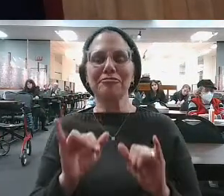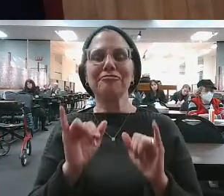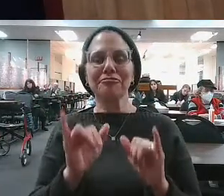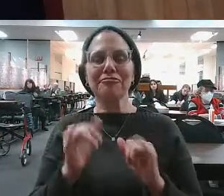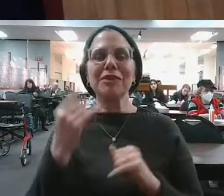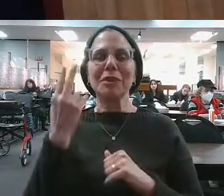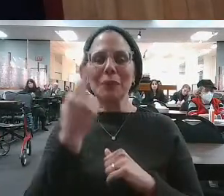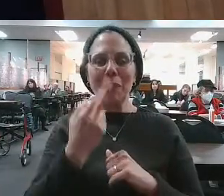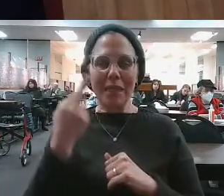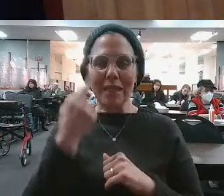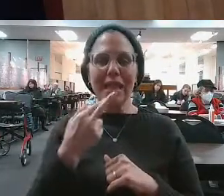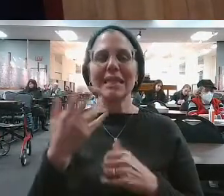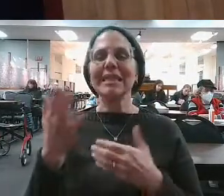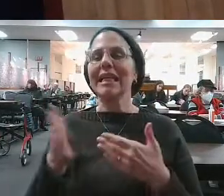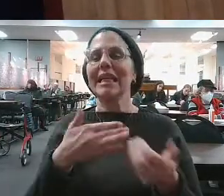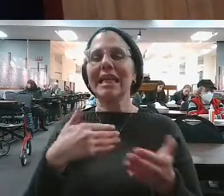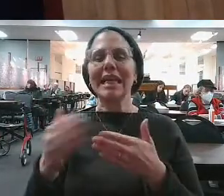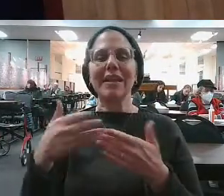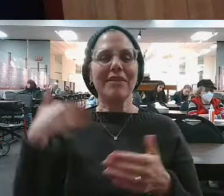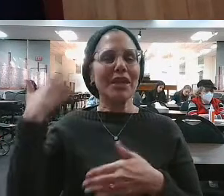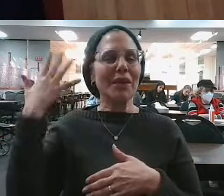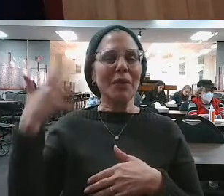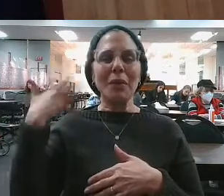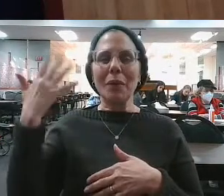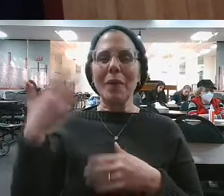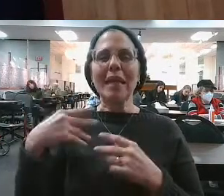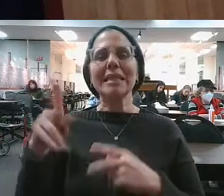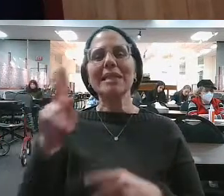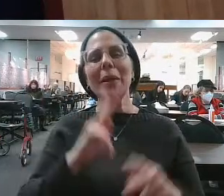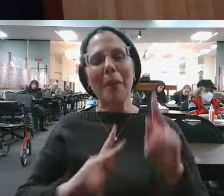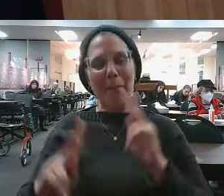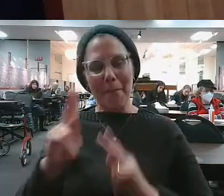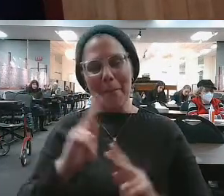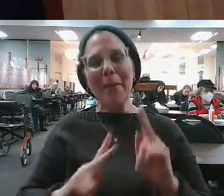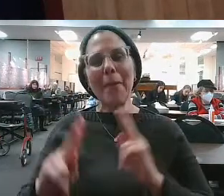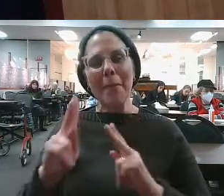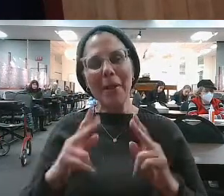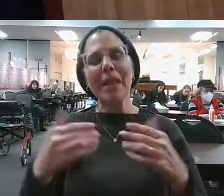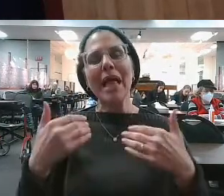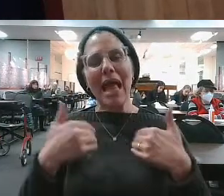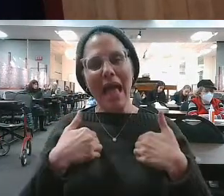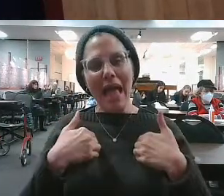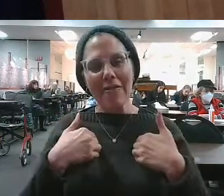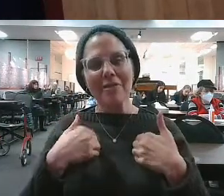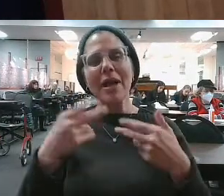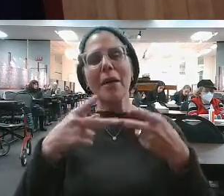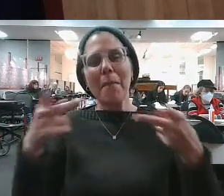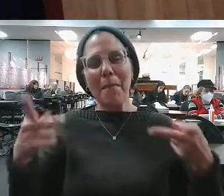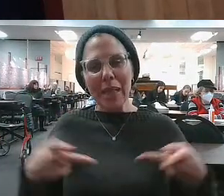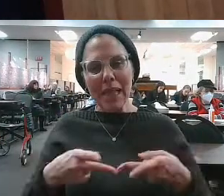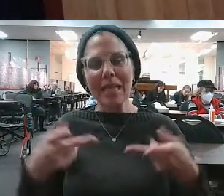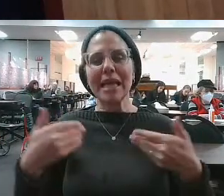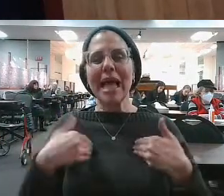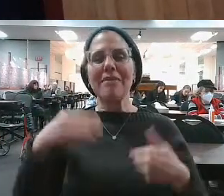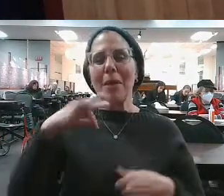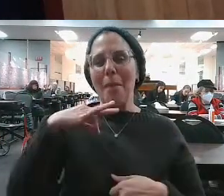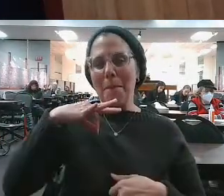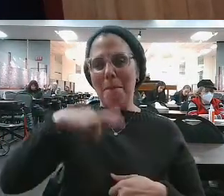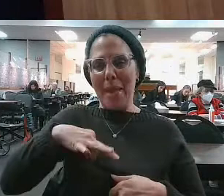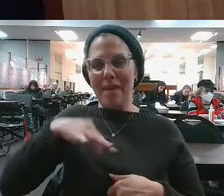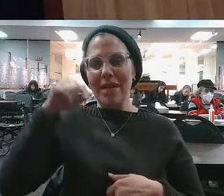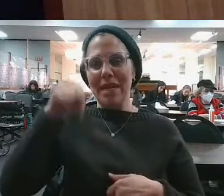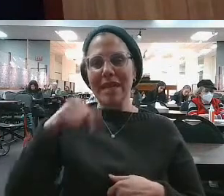insanity has its place. Even shtos. Right? Even insanity serves a purpose.